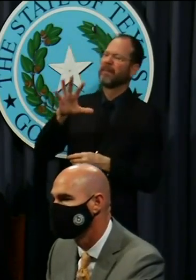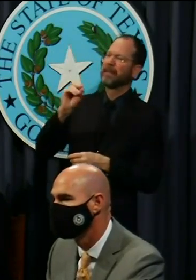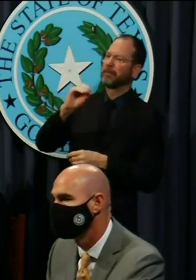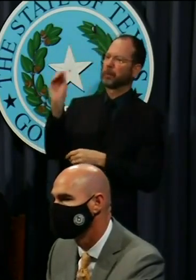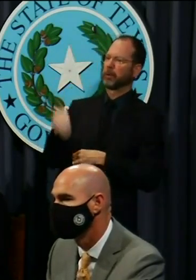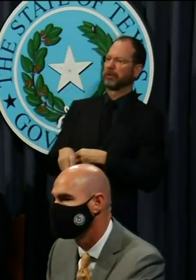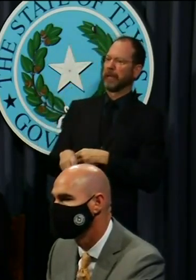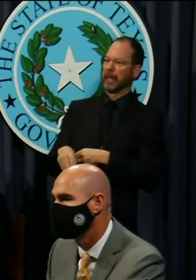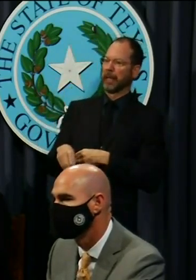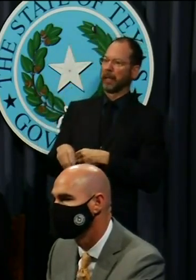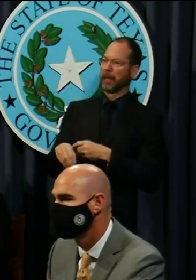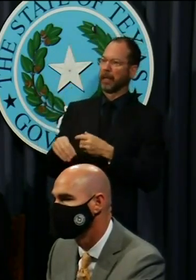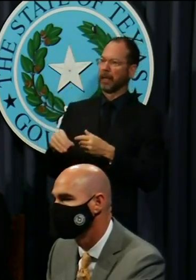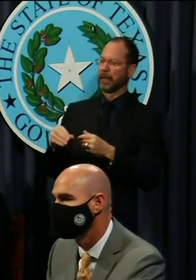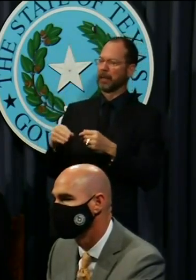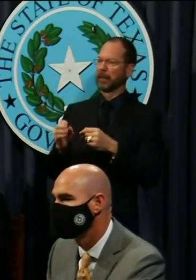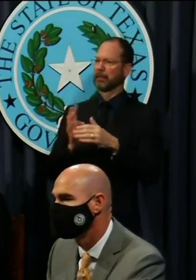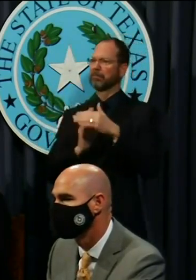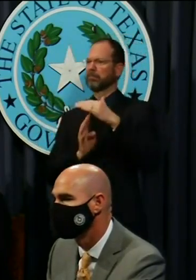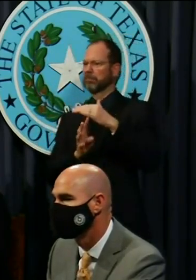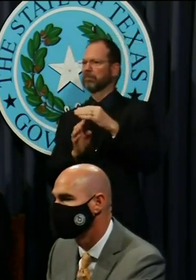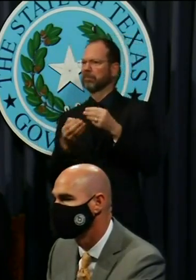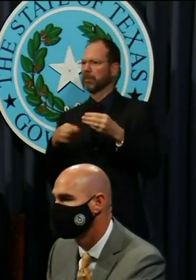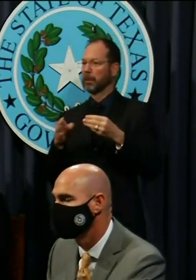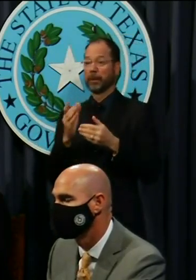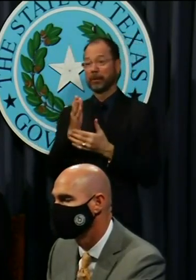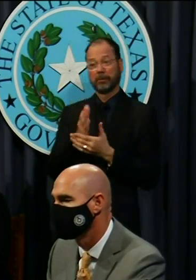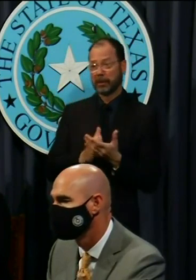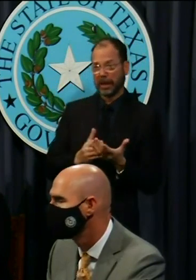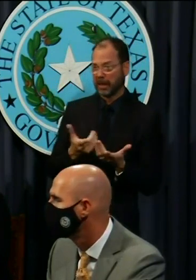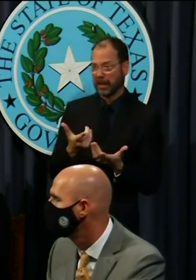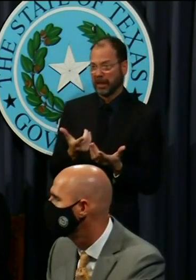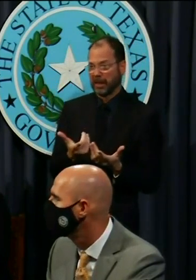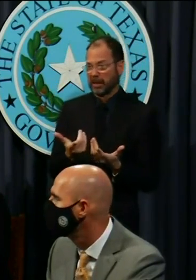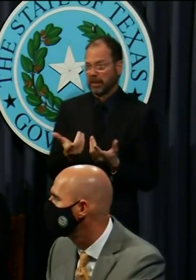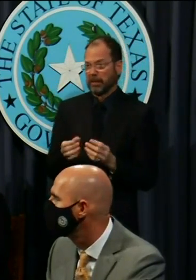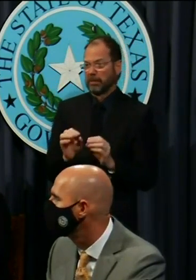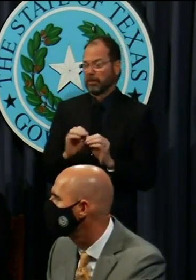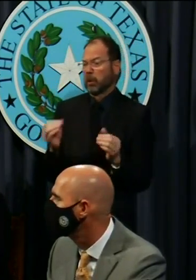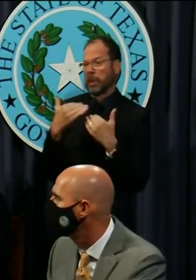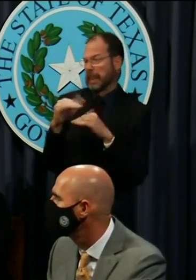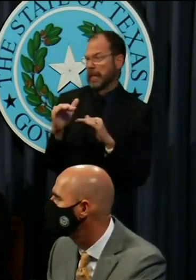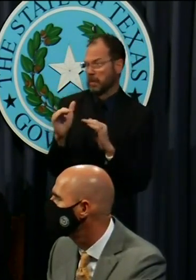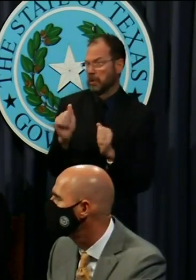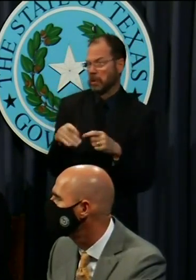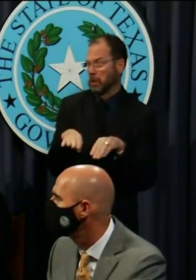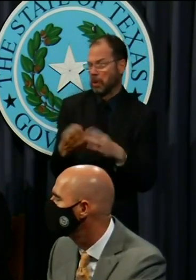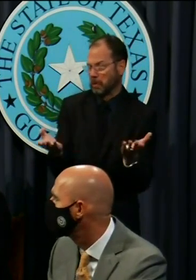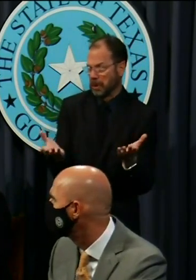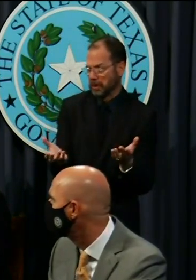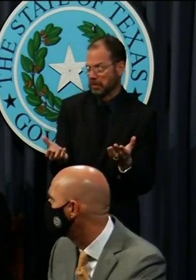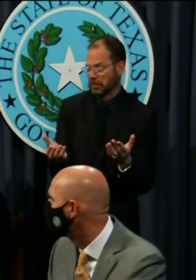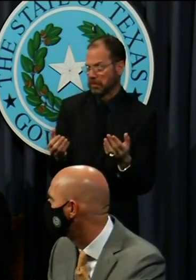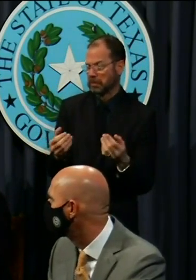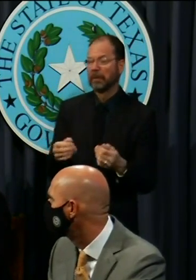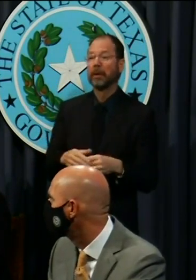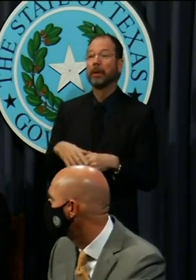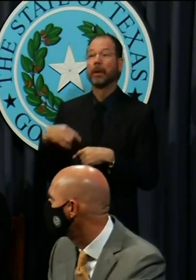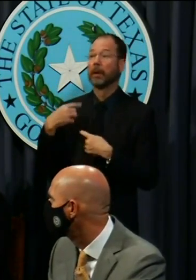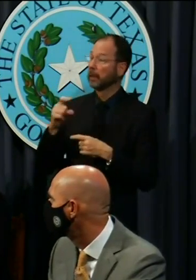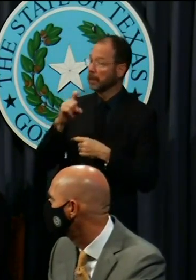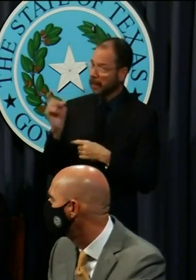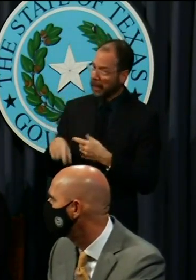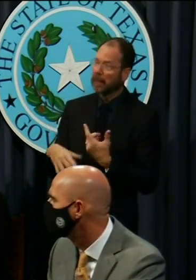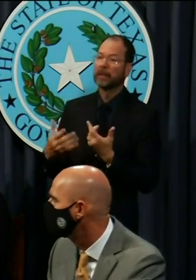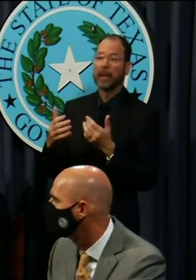% capacity. Actually, some with no capacity limits whatsoever. The extent to which Texas has been open is